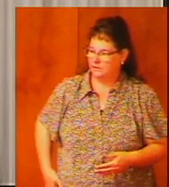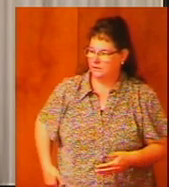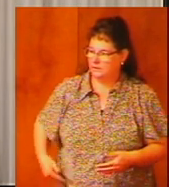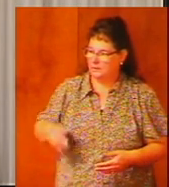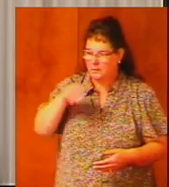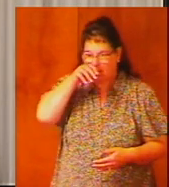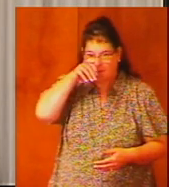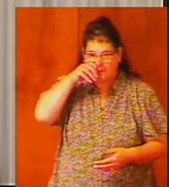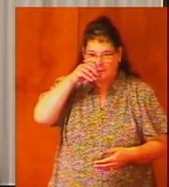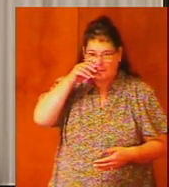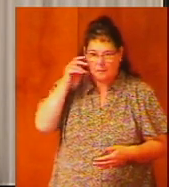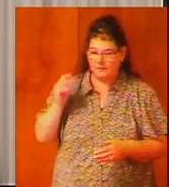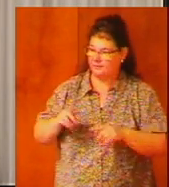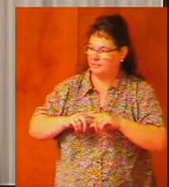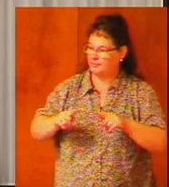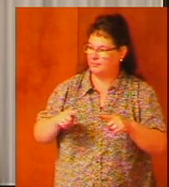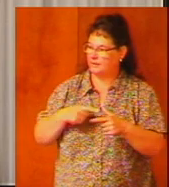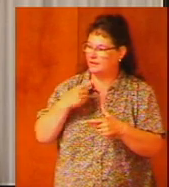but then folks